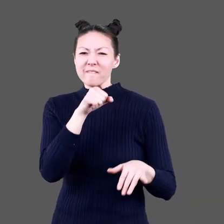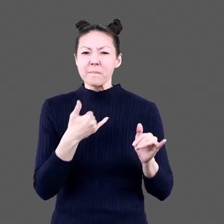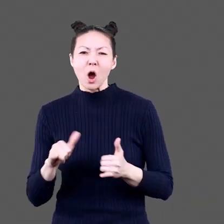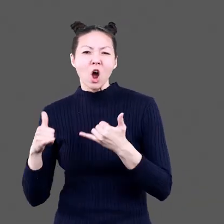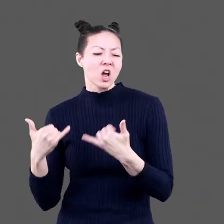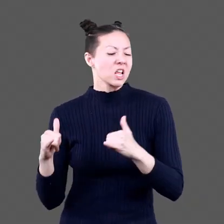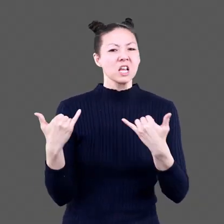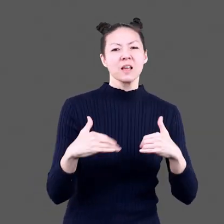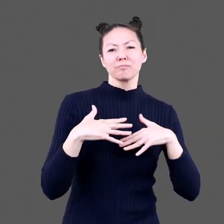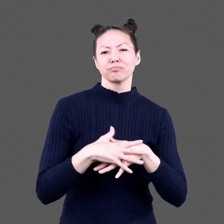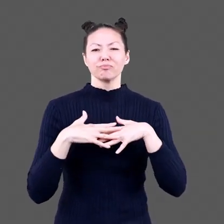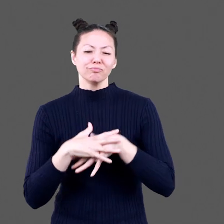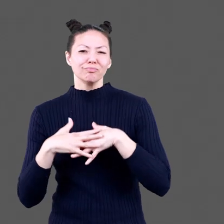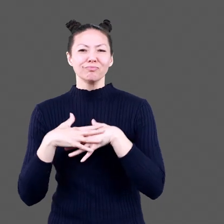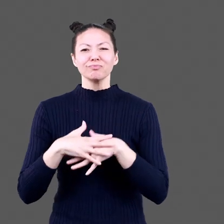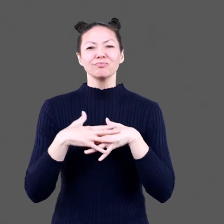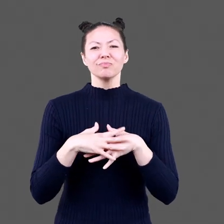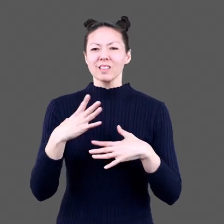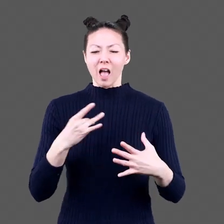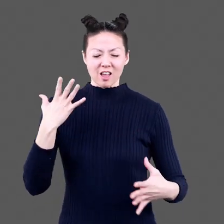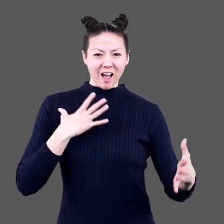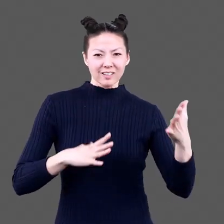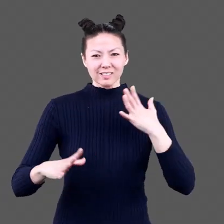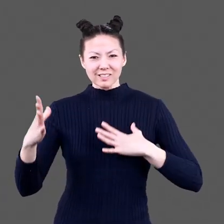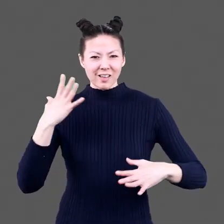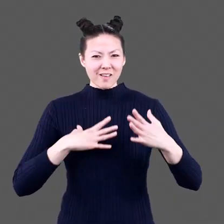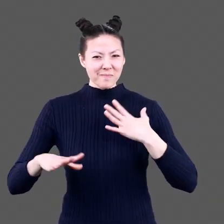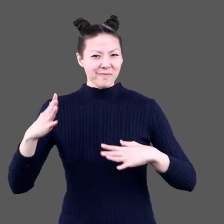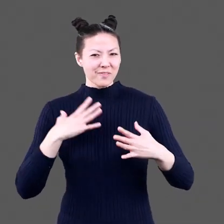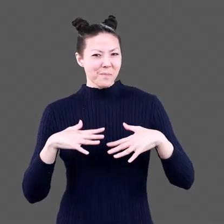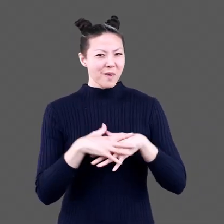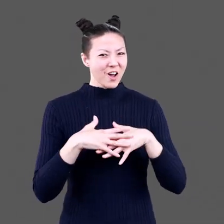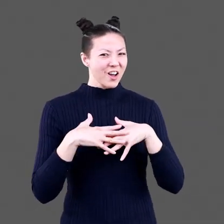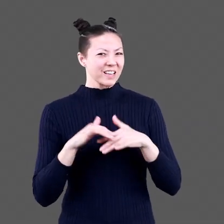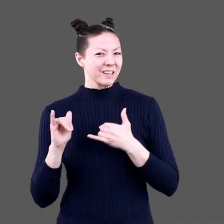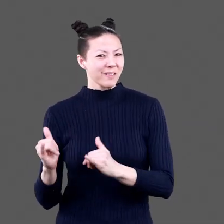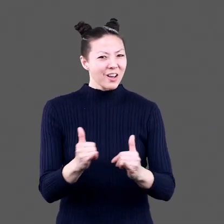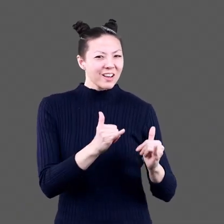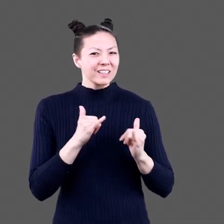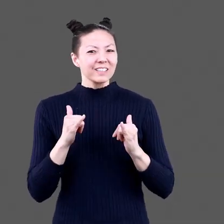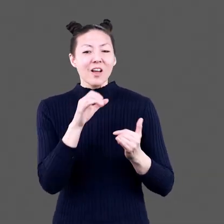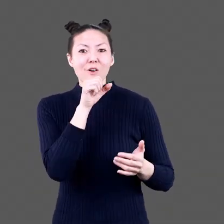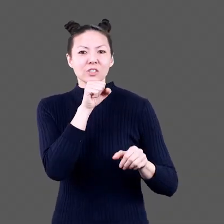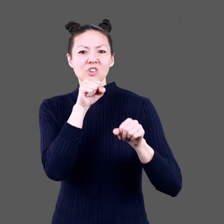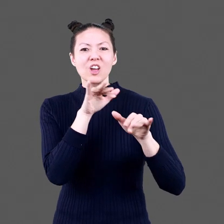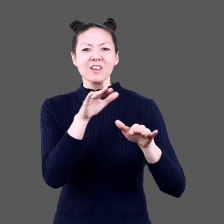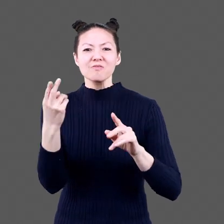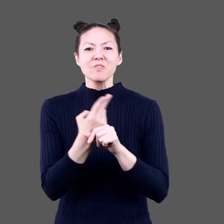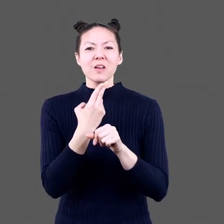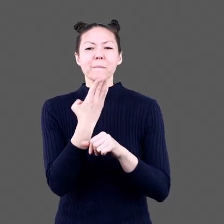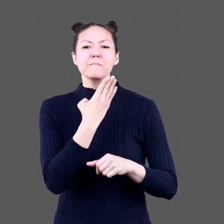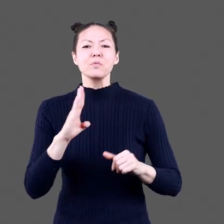Dragons love parties! They like costume parties An orange